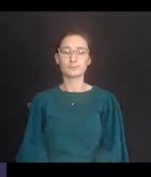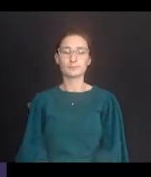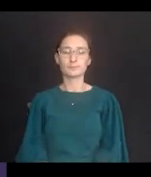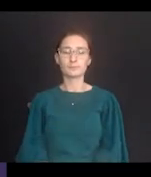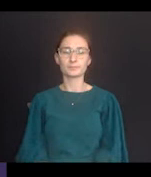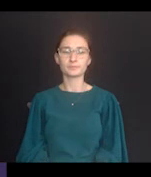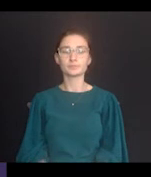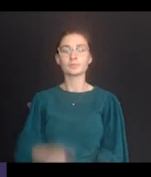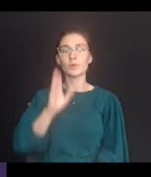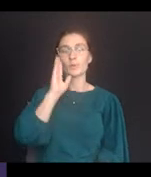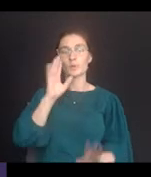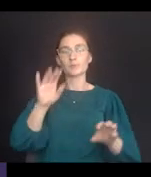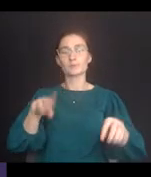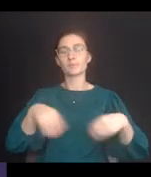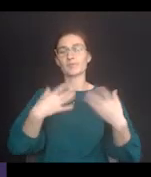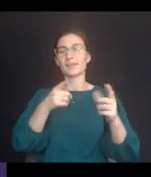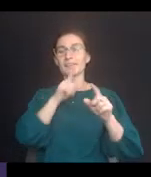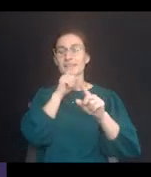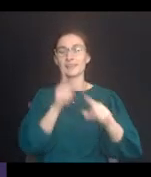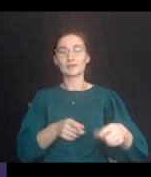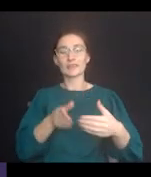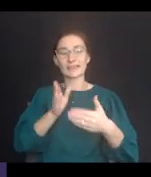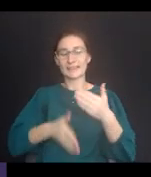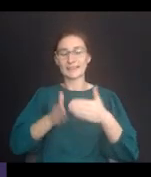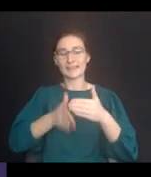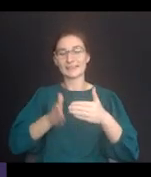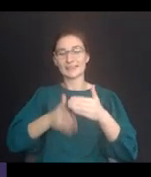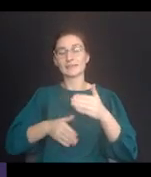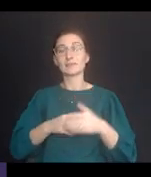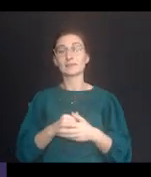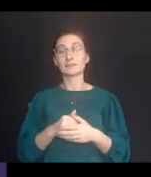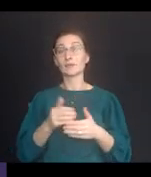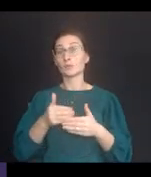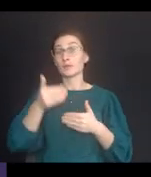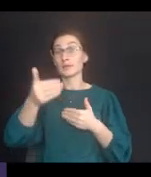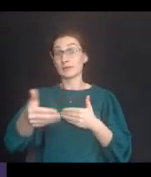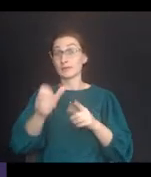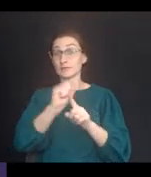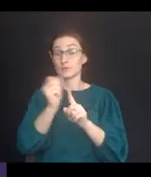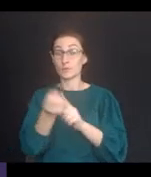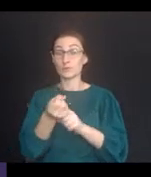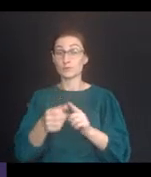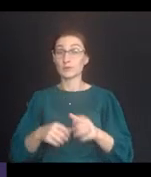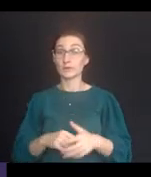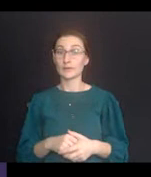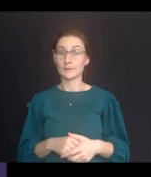answers toward the end. I'm going to move over to the next hypothetical.